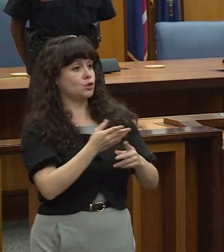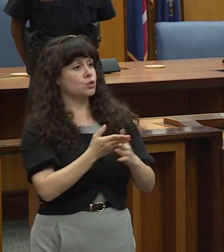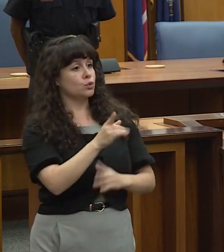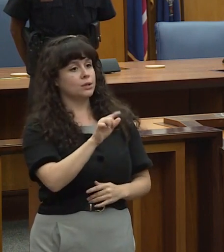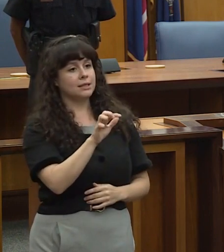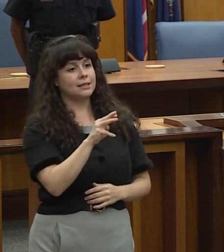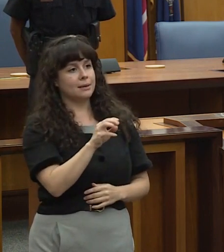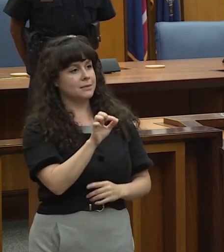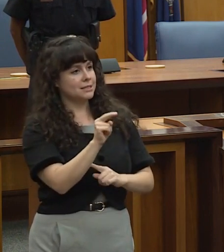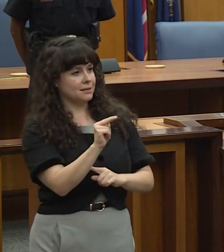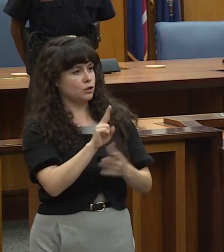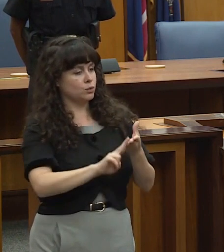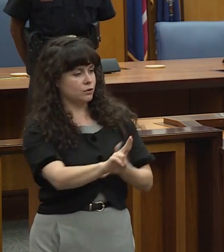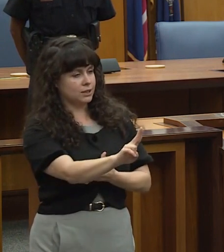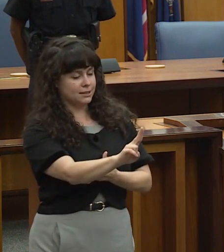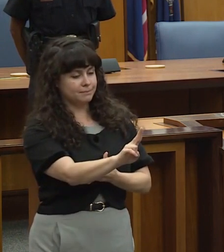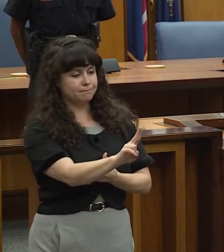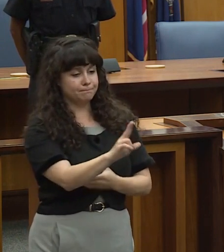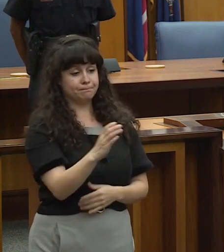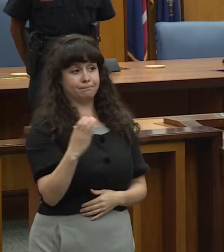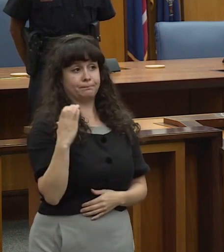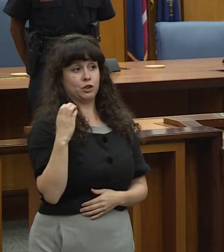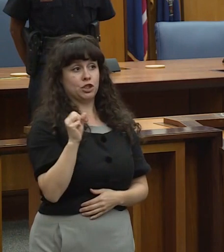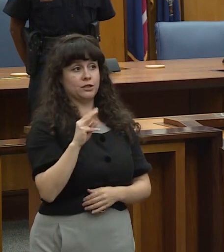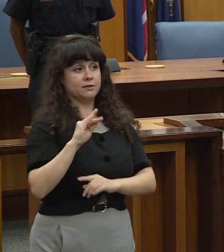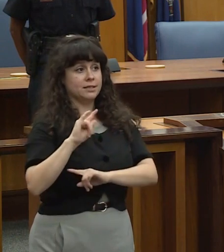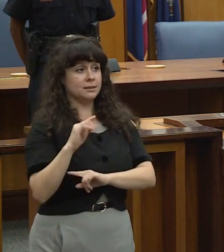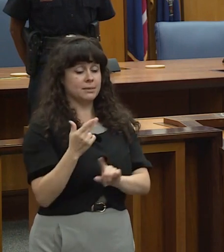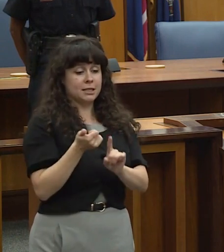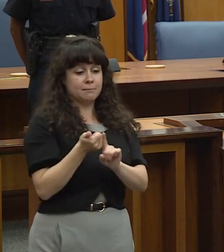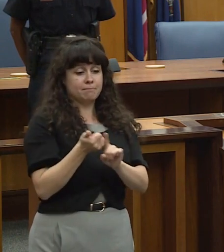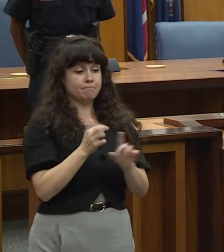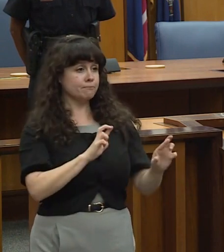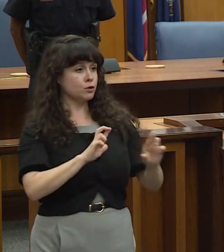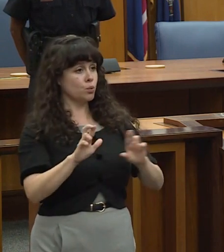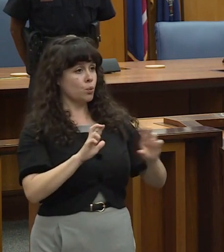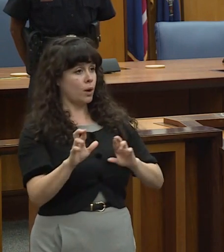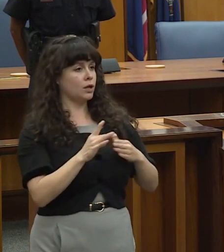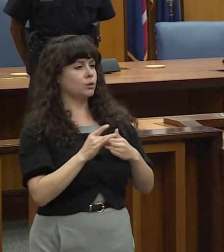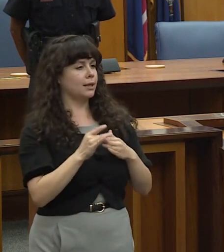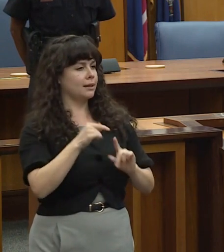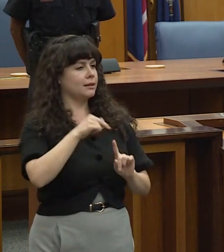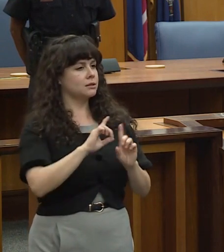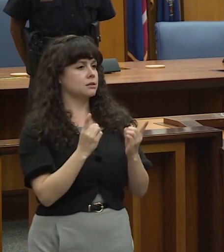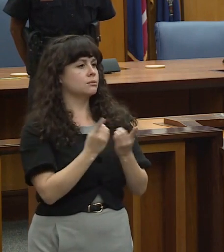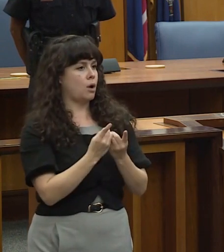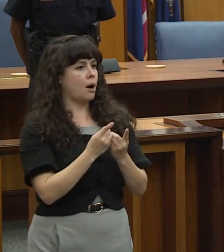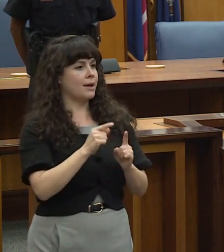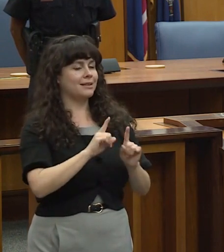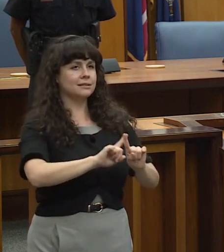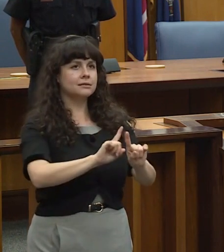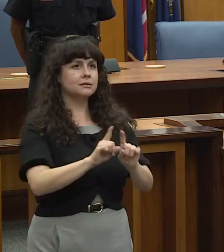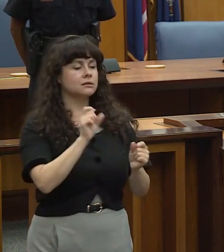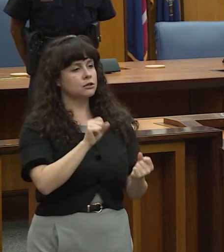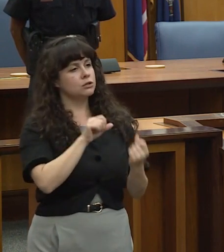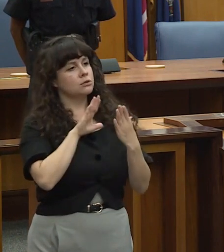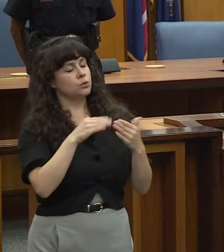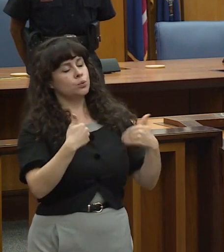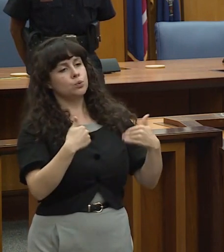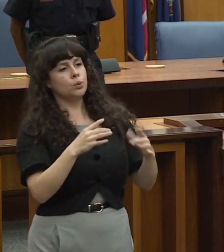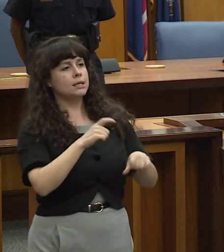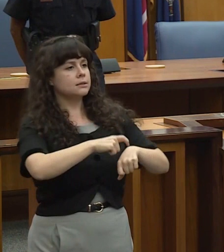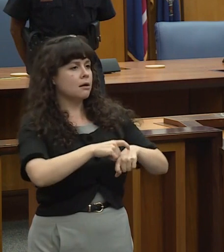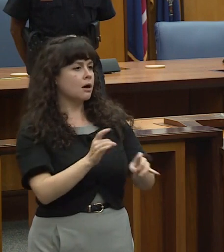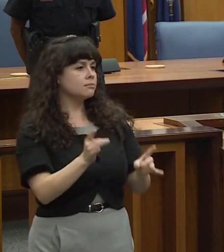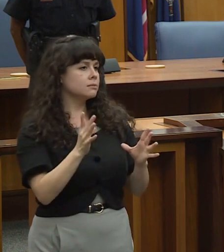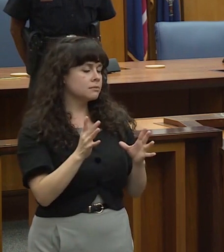University. Chief Smith is ready to lead this department in these challenging times and to